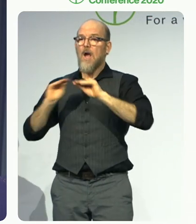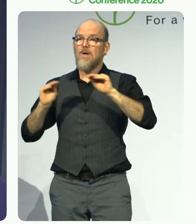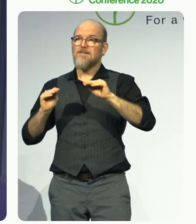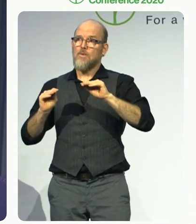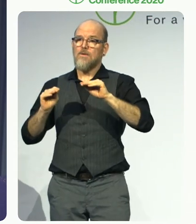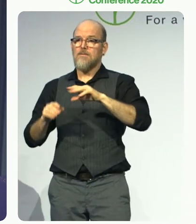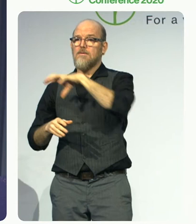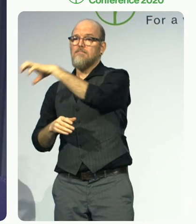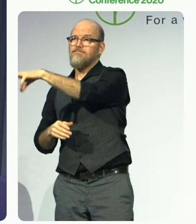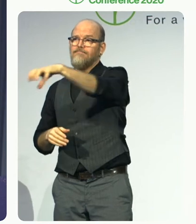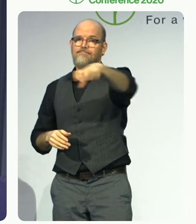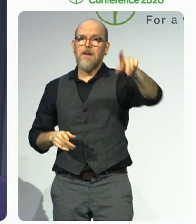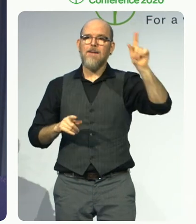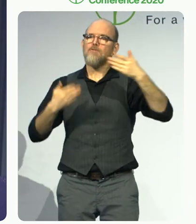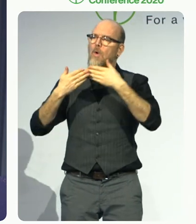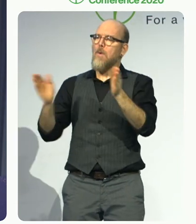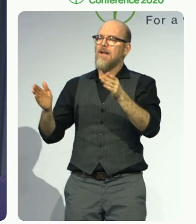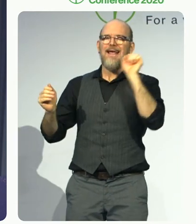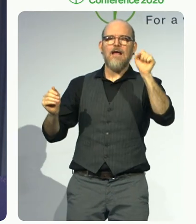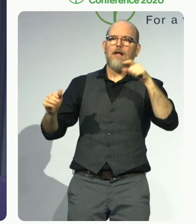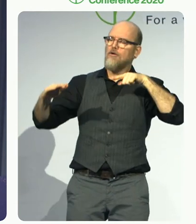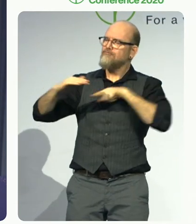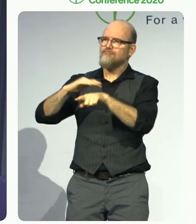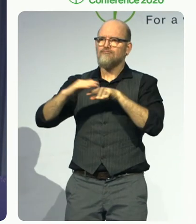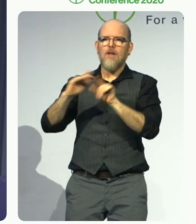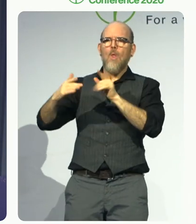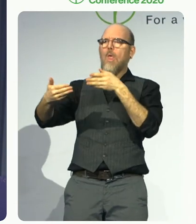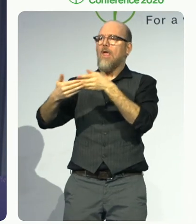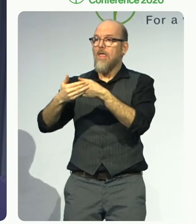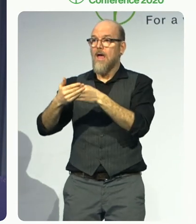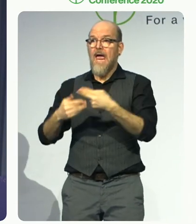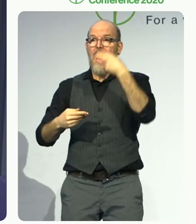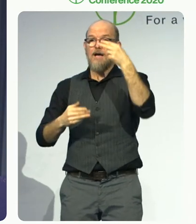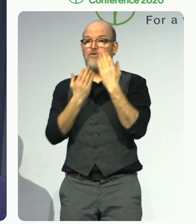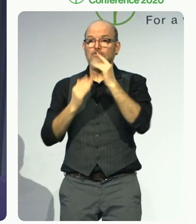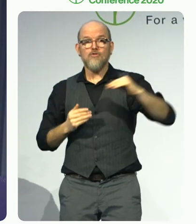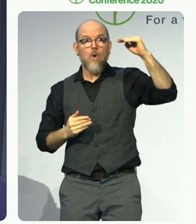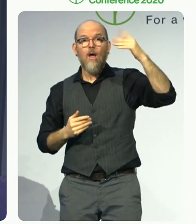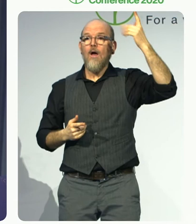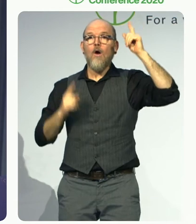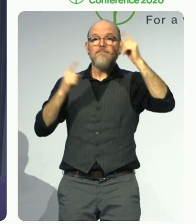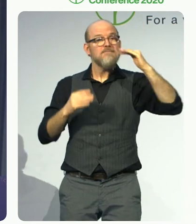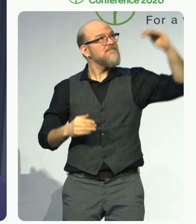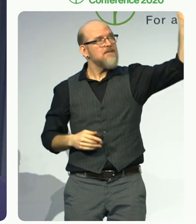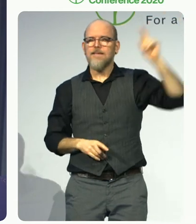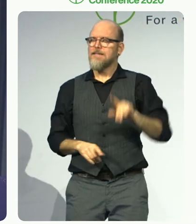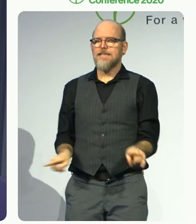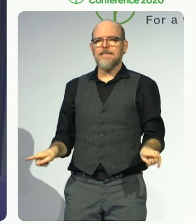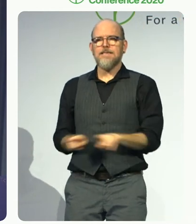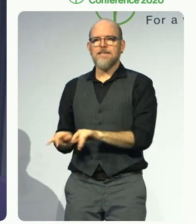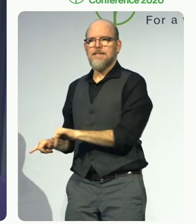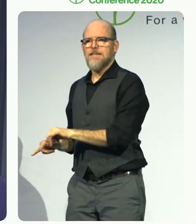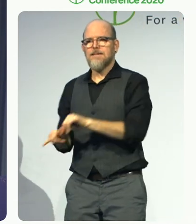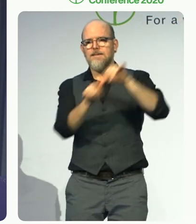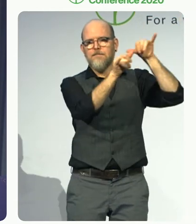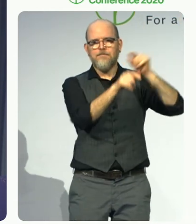inclusion up to higher education. The government intends to achieve this through measures such as continuing to